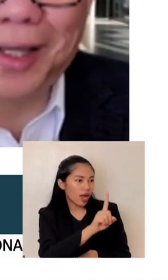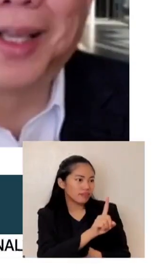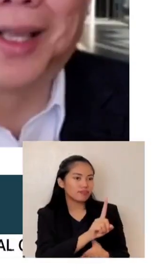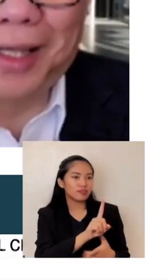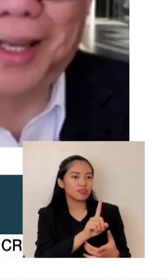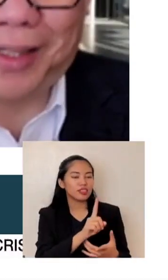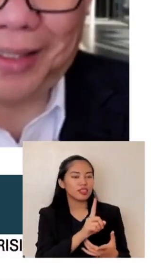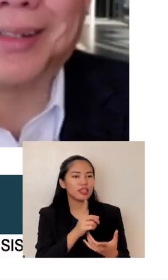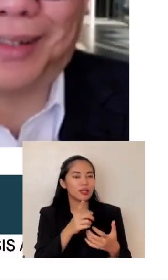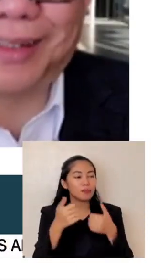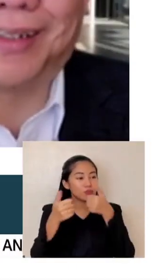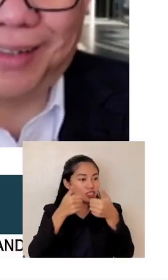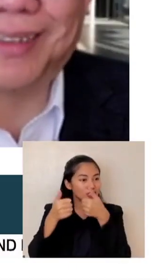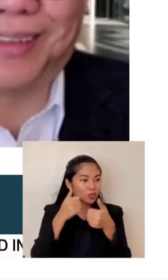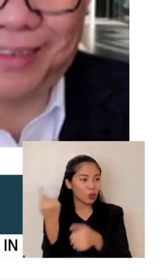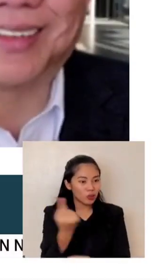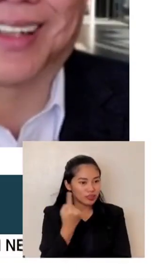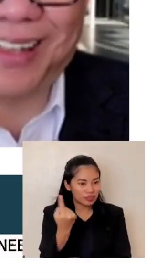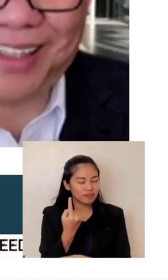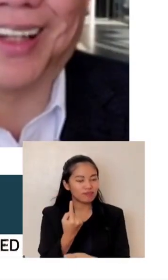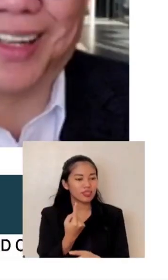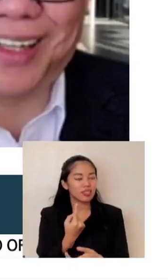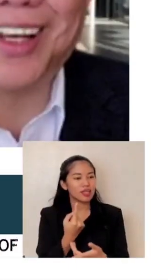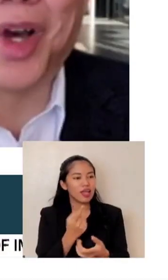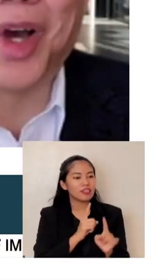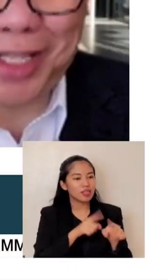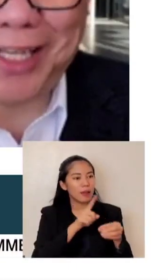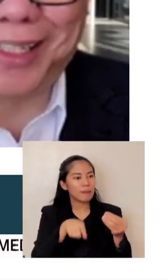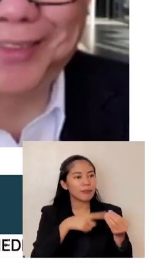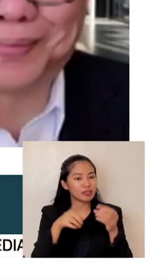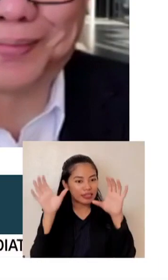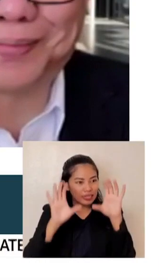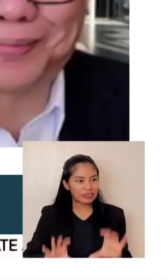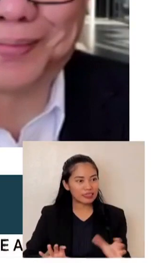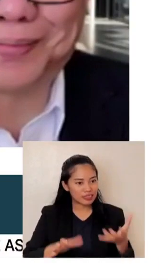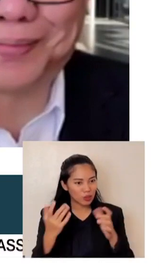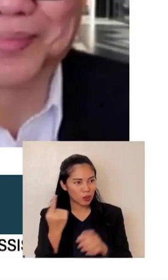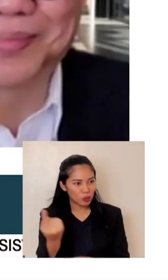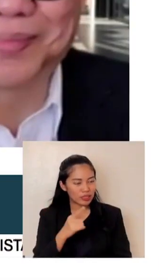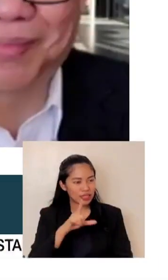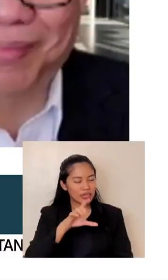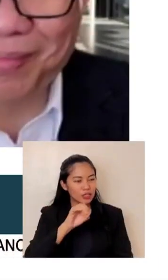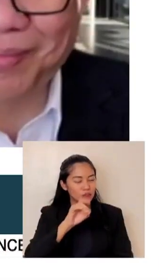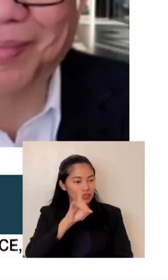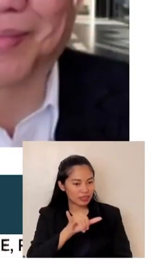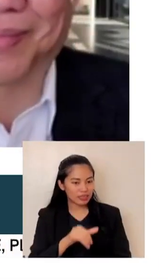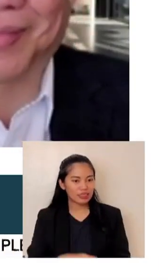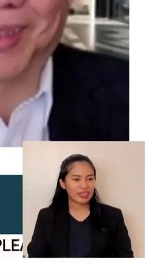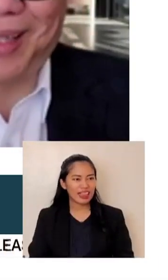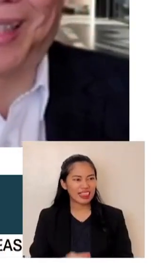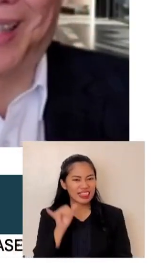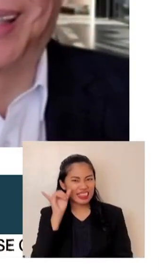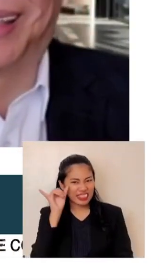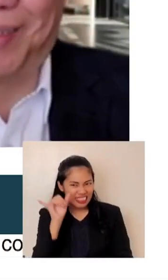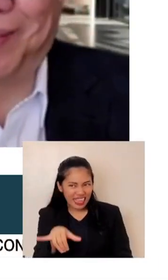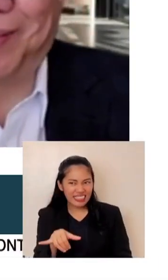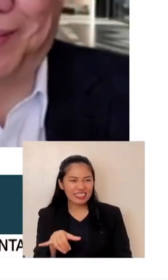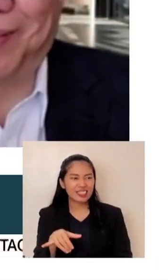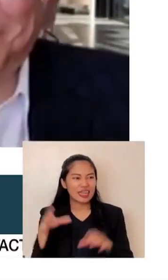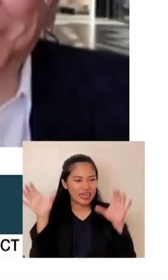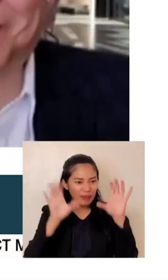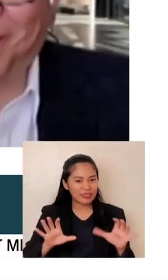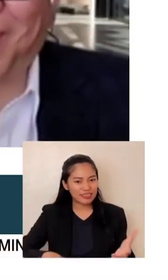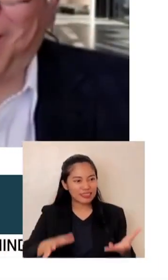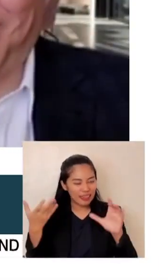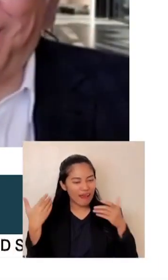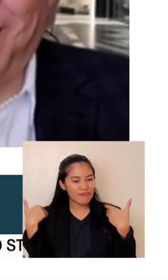emergency that we're currently in, and it was only Kaliodi. And we do know, we all know that this is going to affect a lot of the